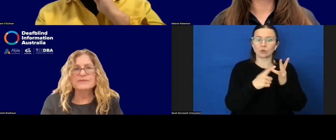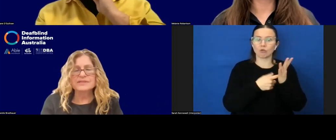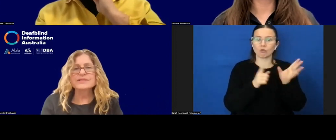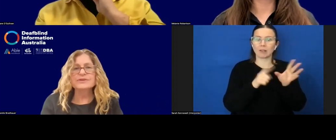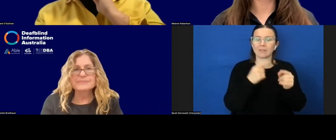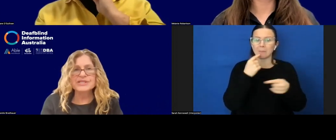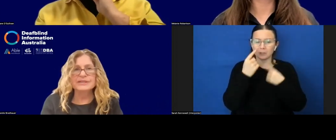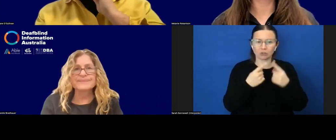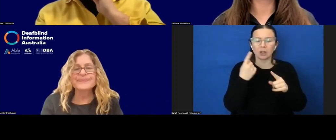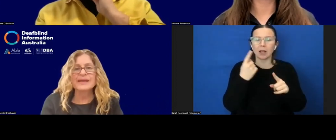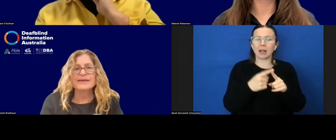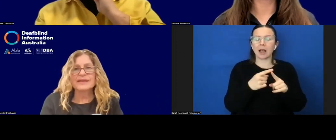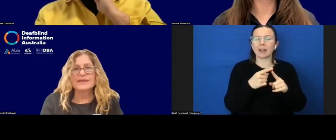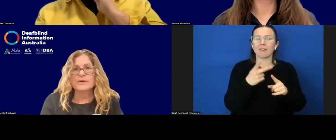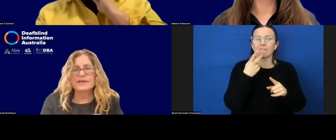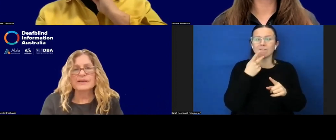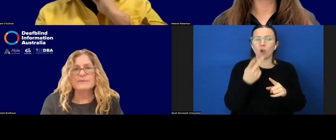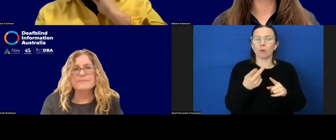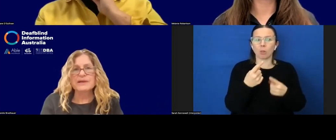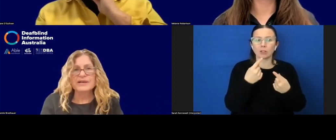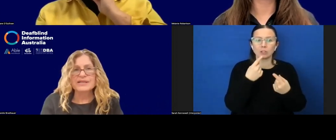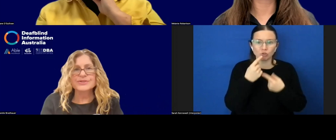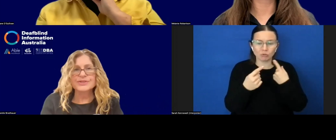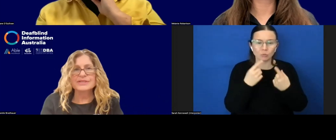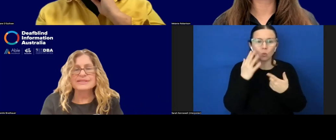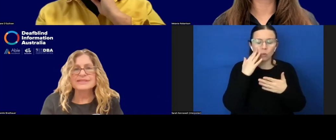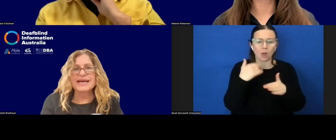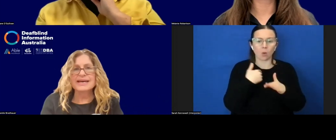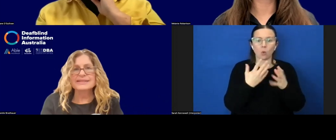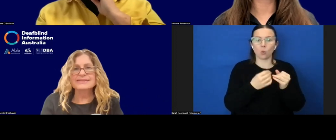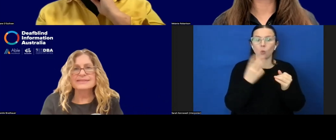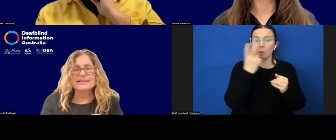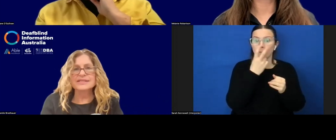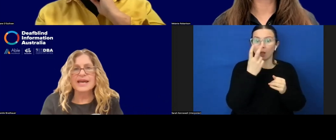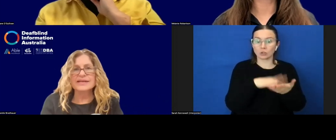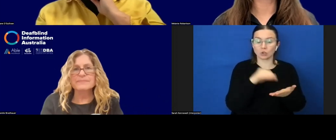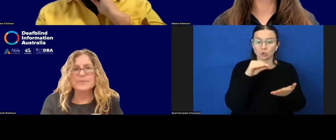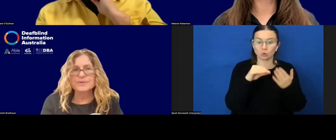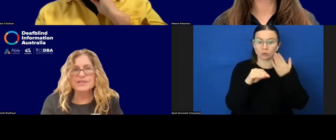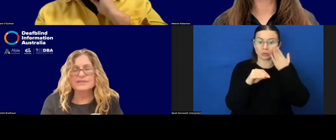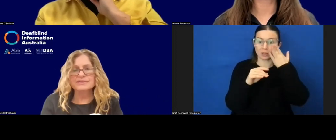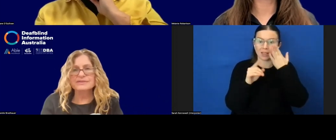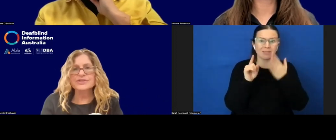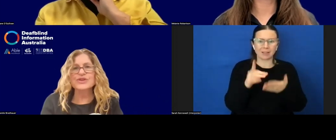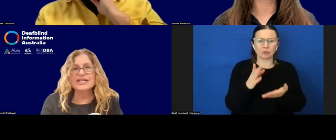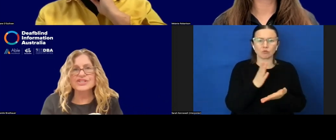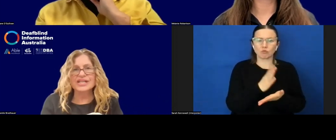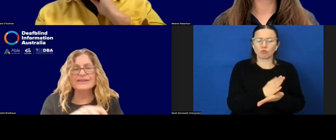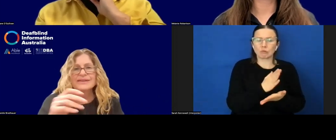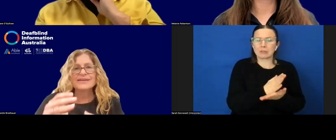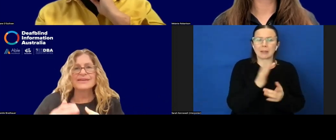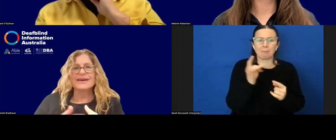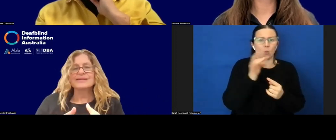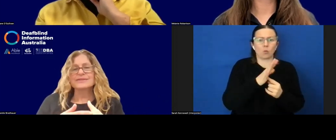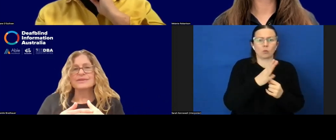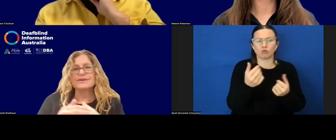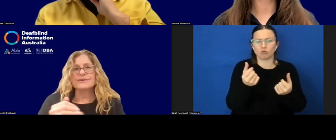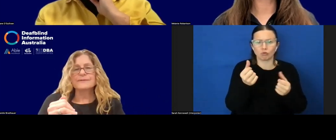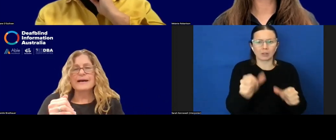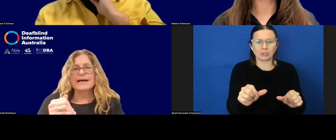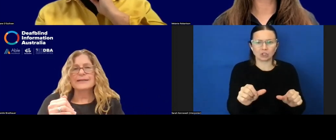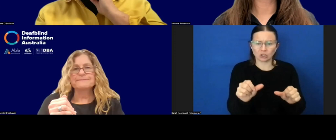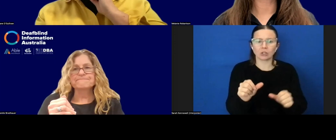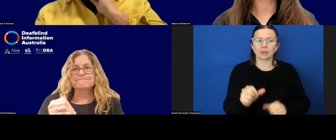verbal description in working with blind students. And it's such an important strategy. And